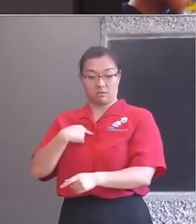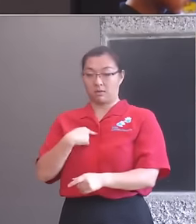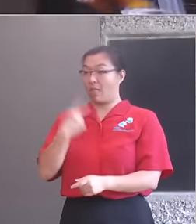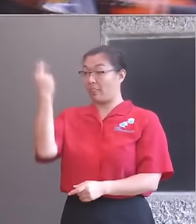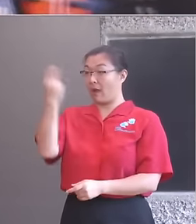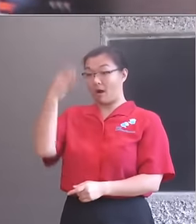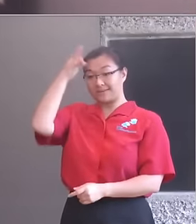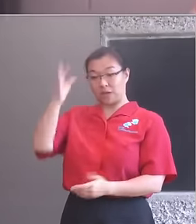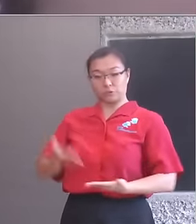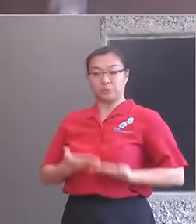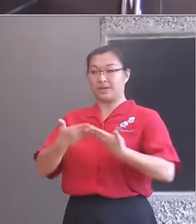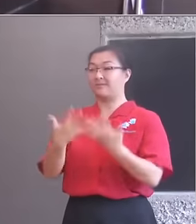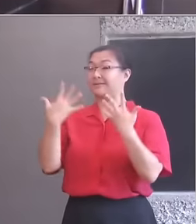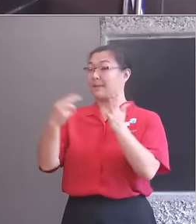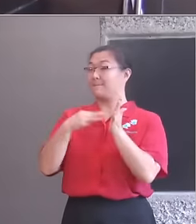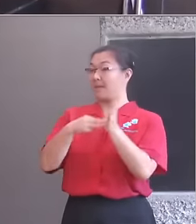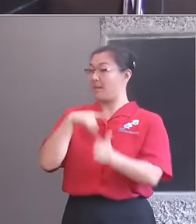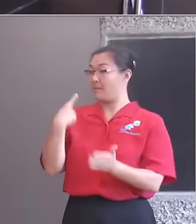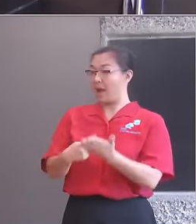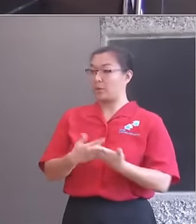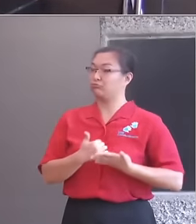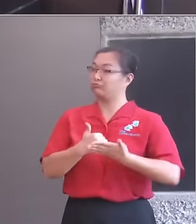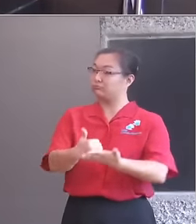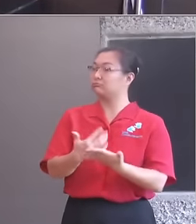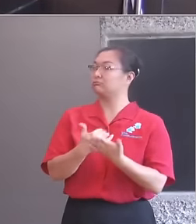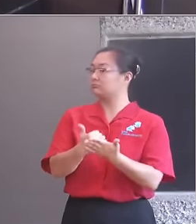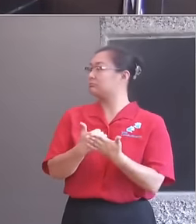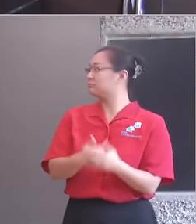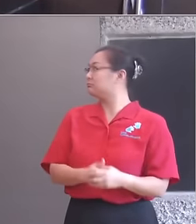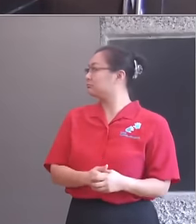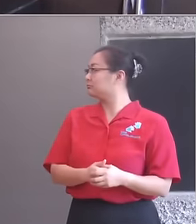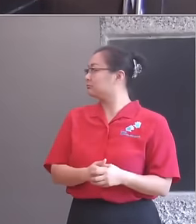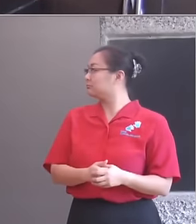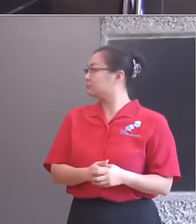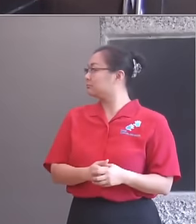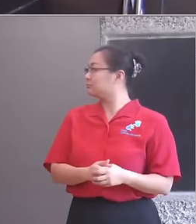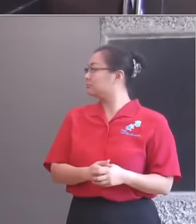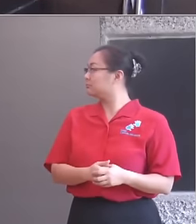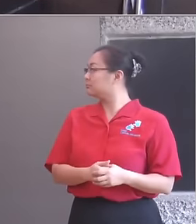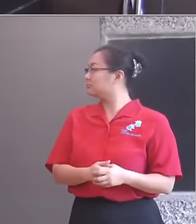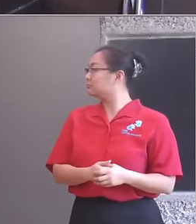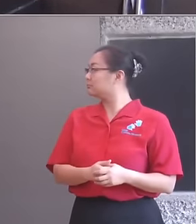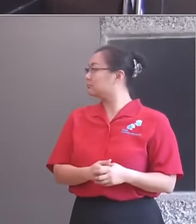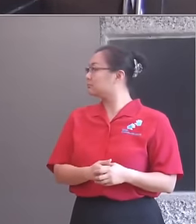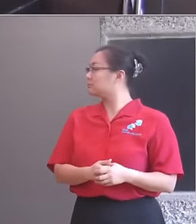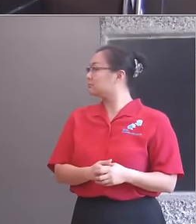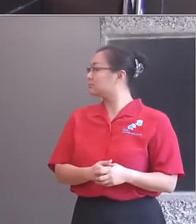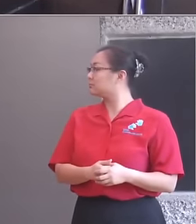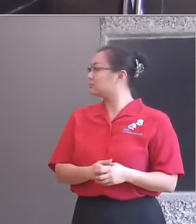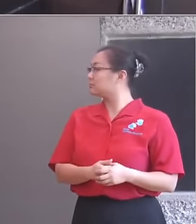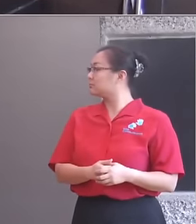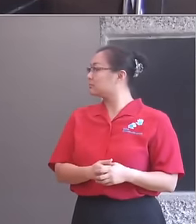They are now working with more than 7,000 schools, and since 2013, they've levered in more than £11